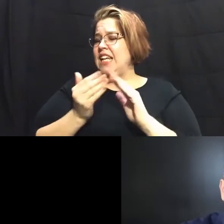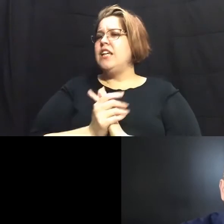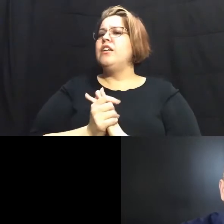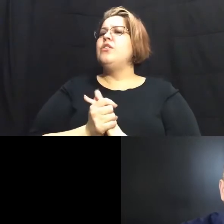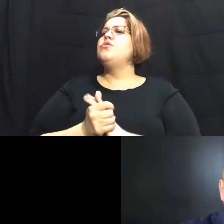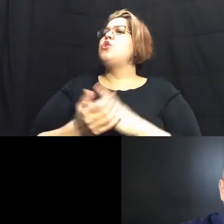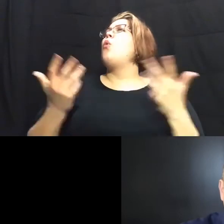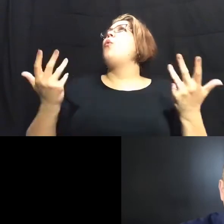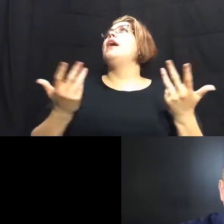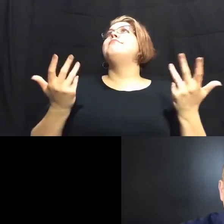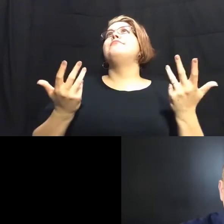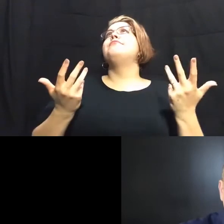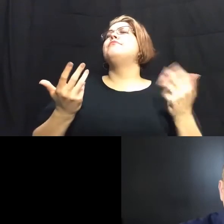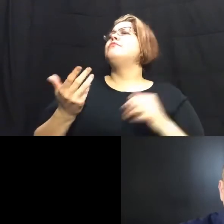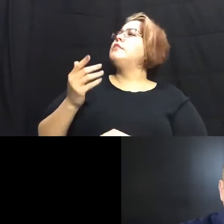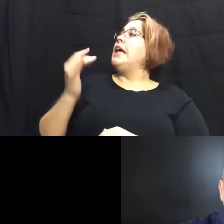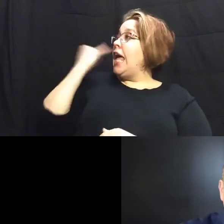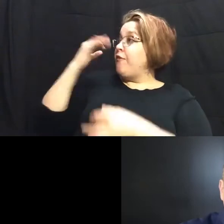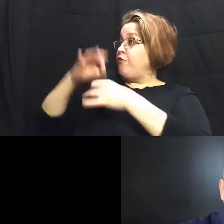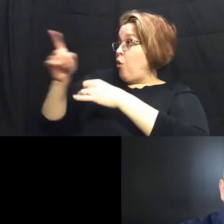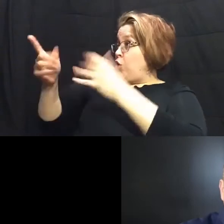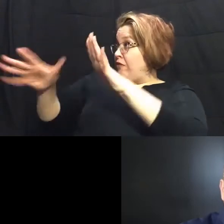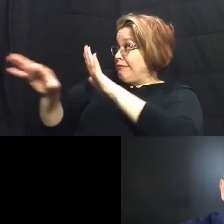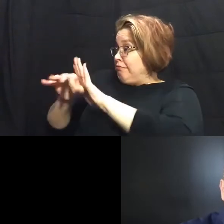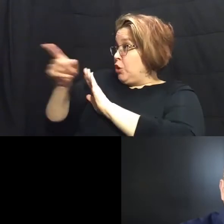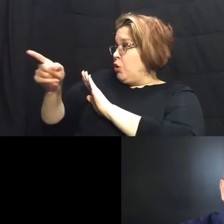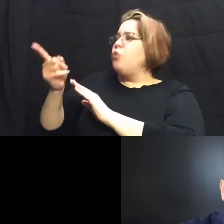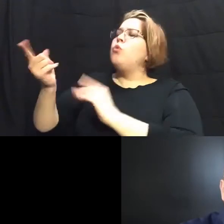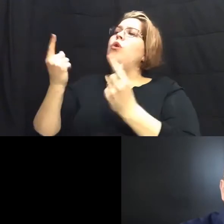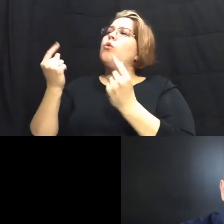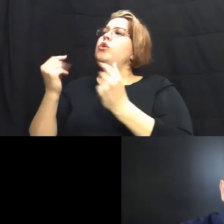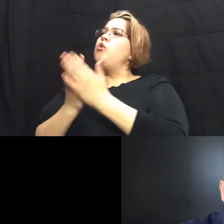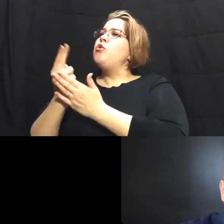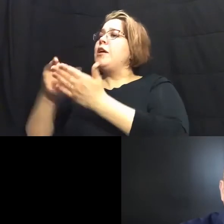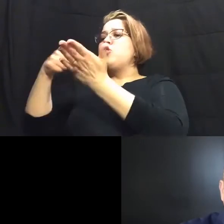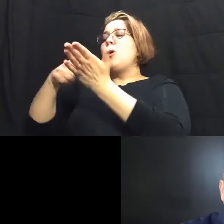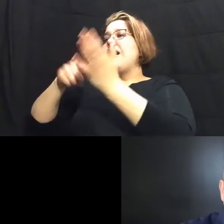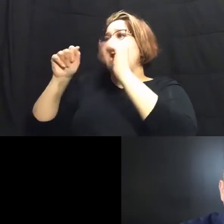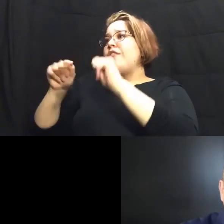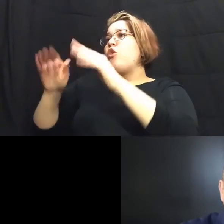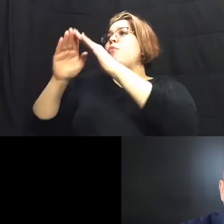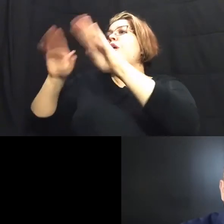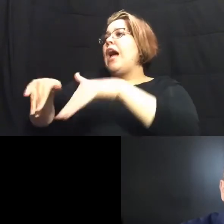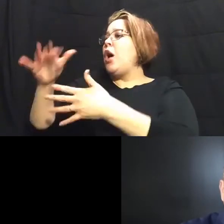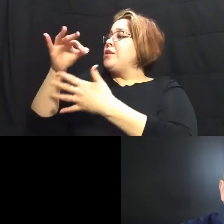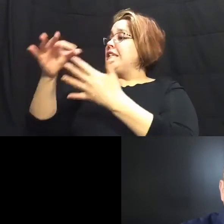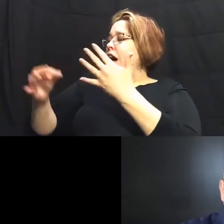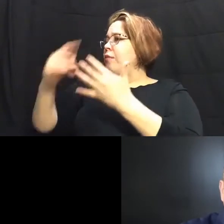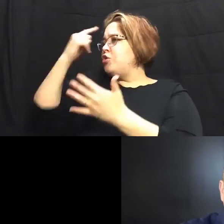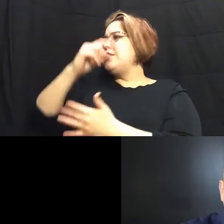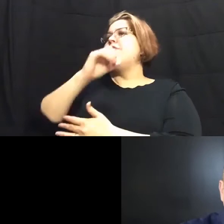um what will you do if elected to ensure that affordable housing options for seniors